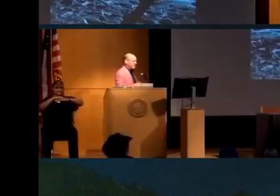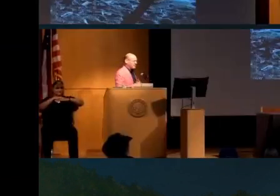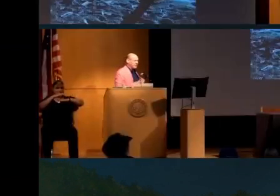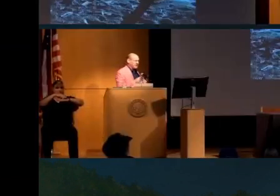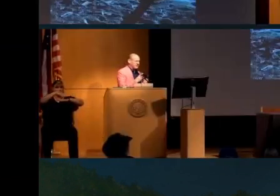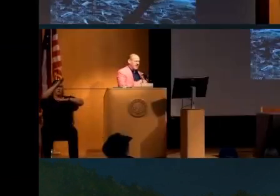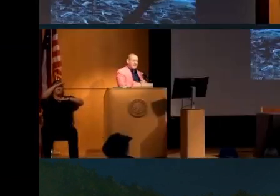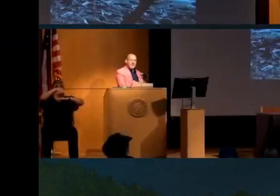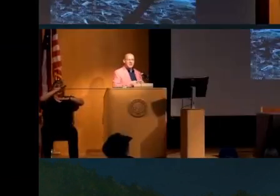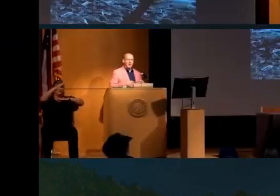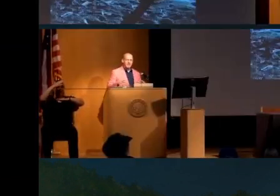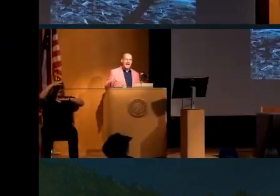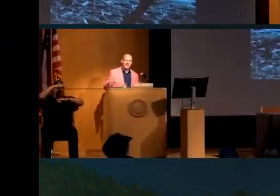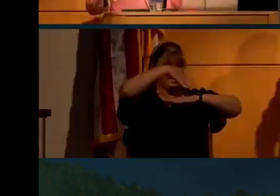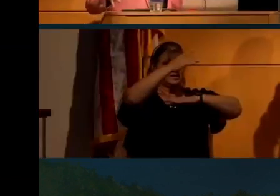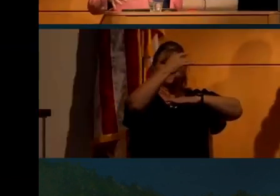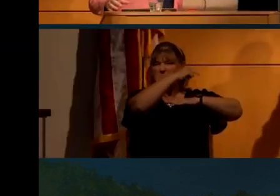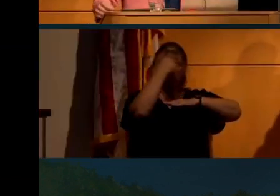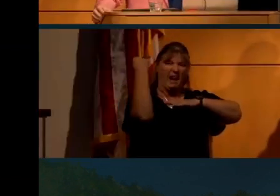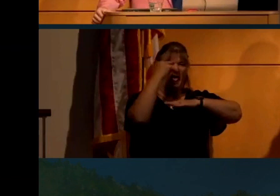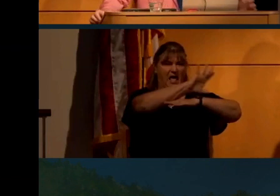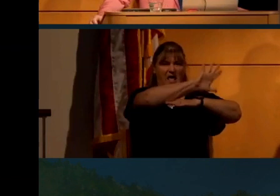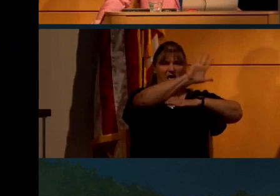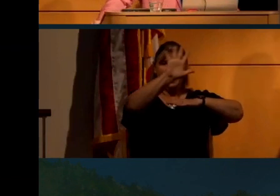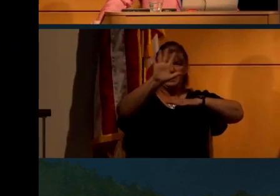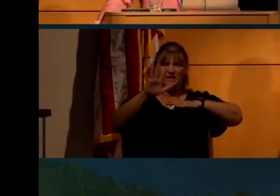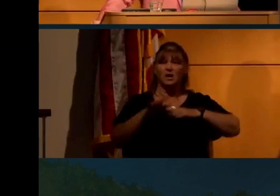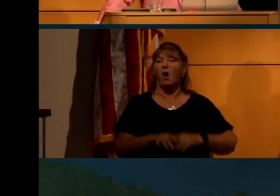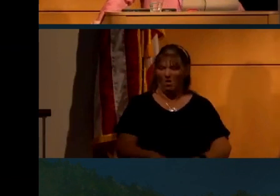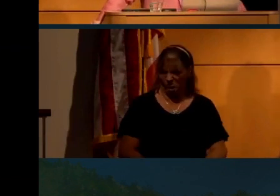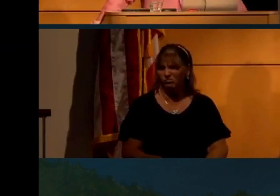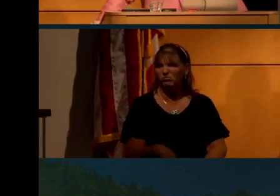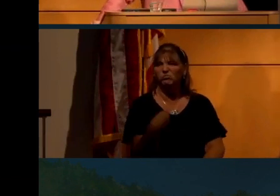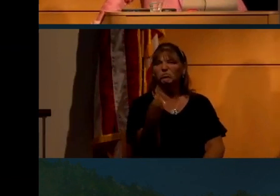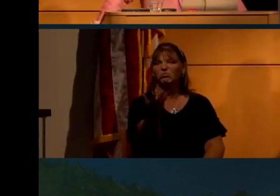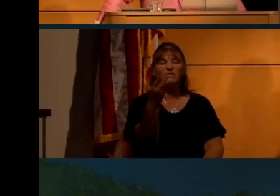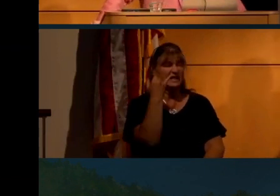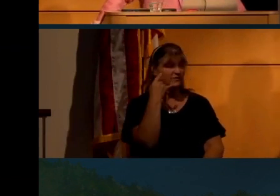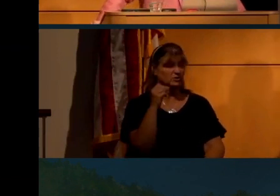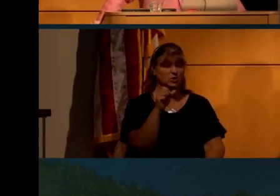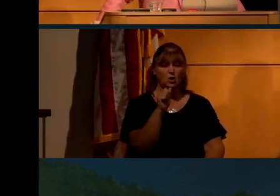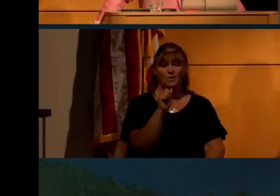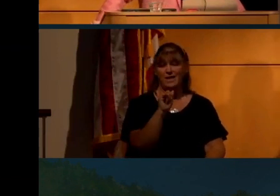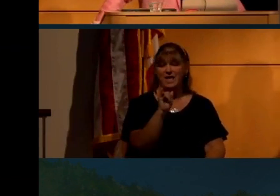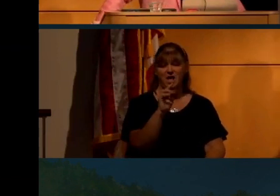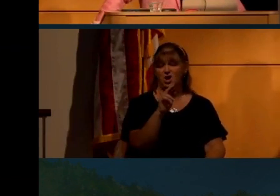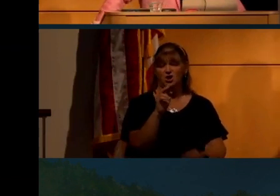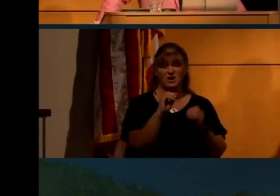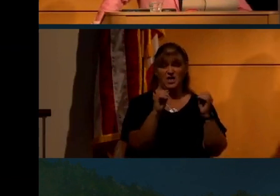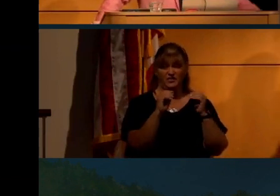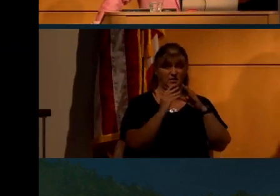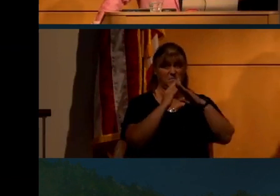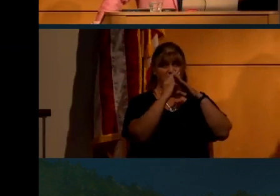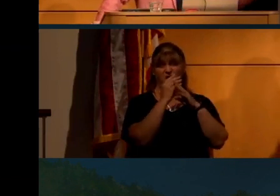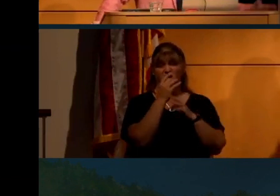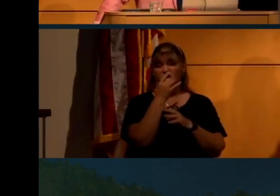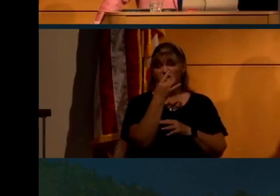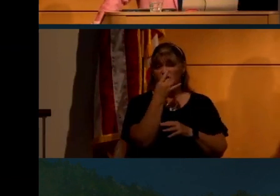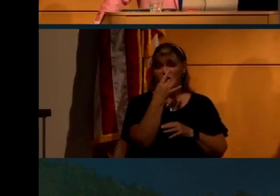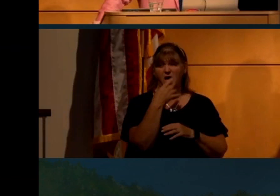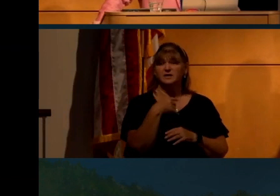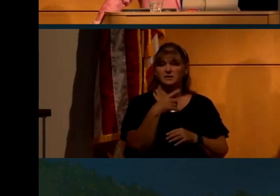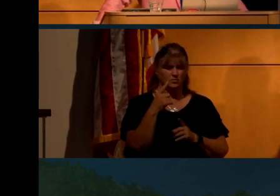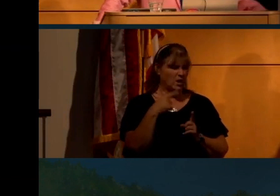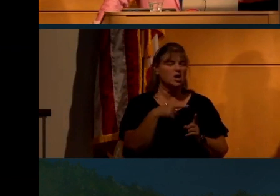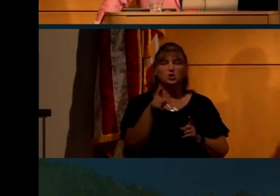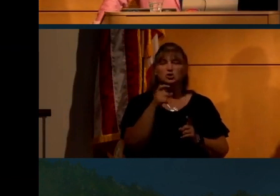above Buzz's head. It's all black. And you say, well, if there's no atmosphere there blocking the starlight, and this is what one of the